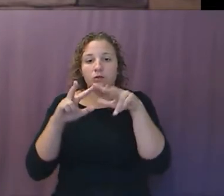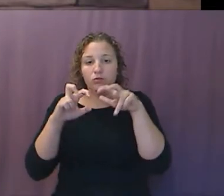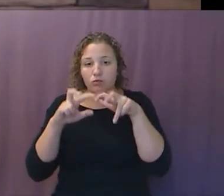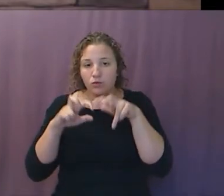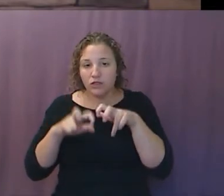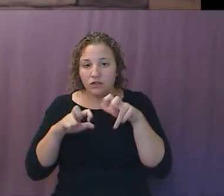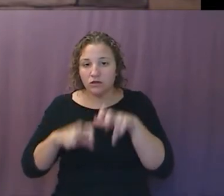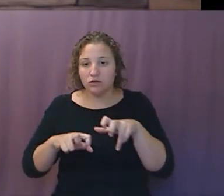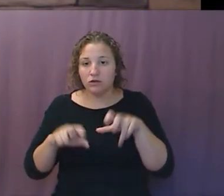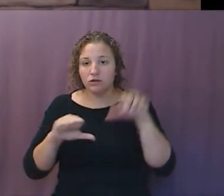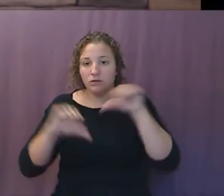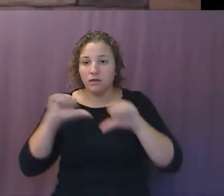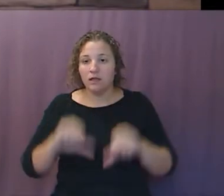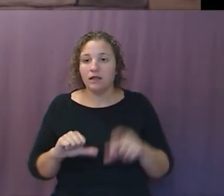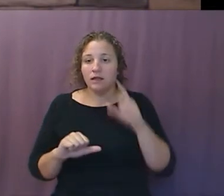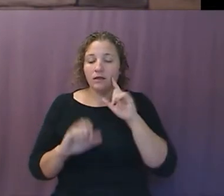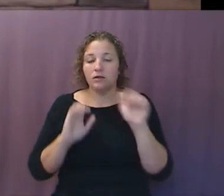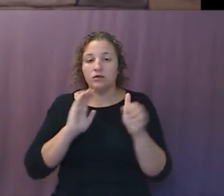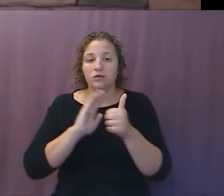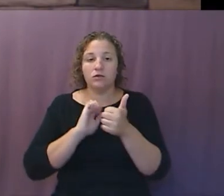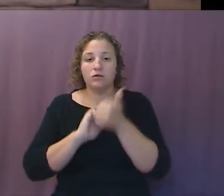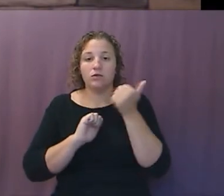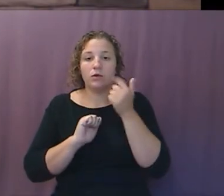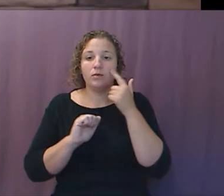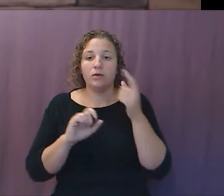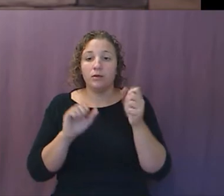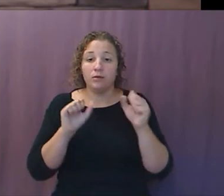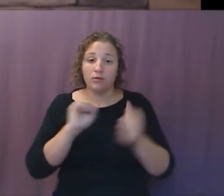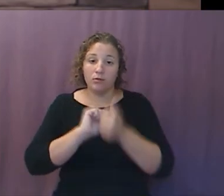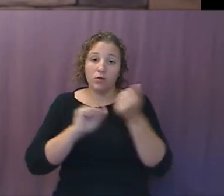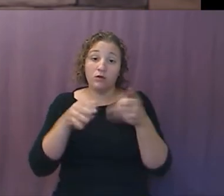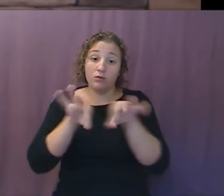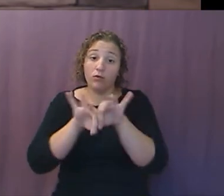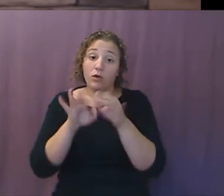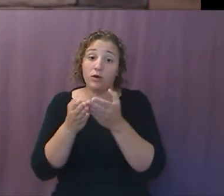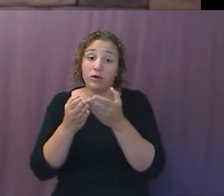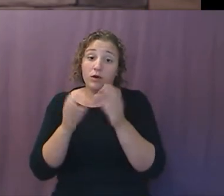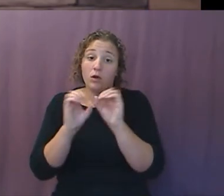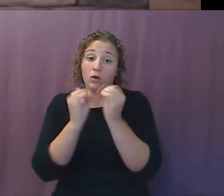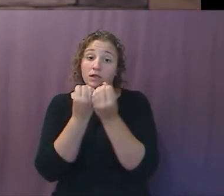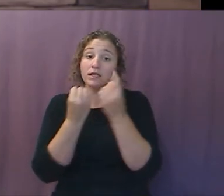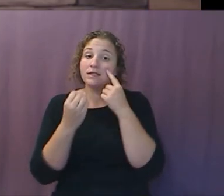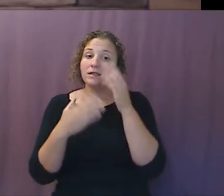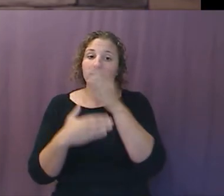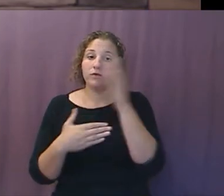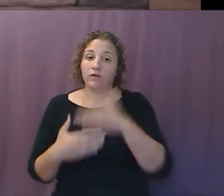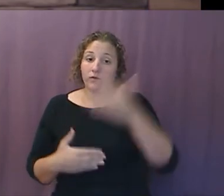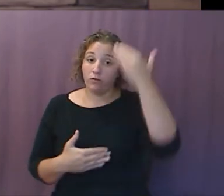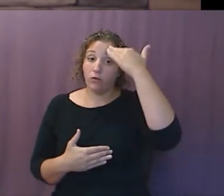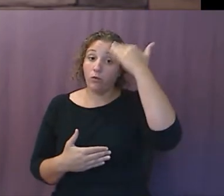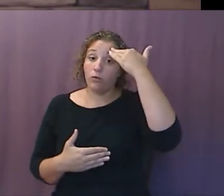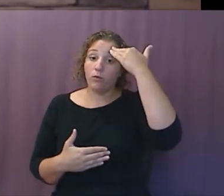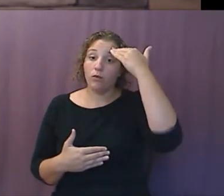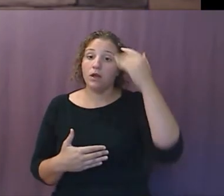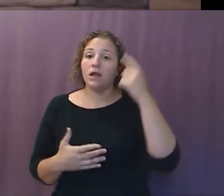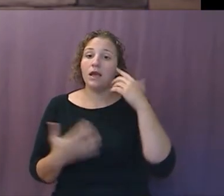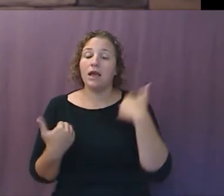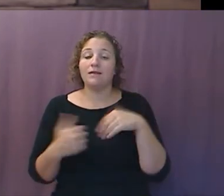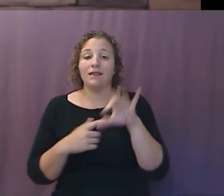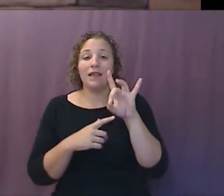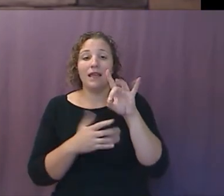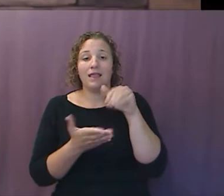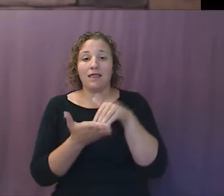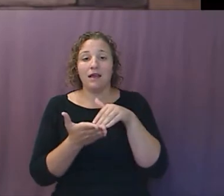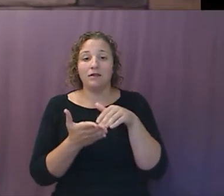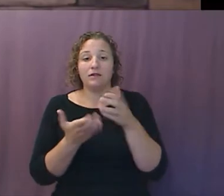shop might just be the most important organization you have never heard of. Armed with 8,000 employees and an annual budget between